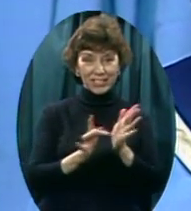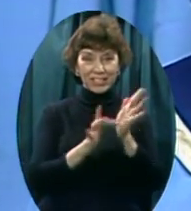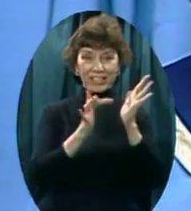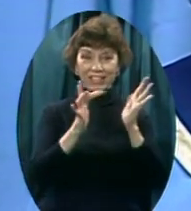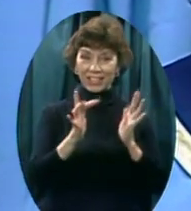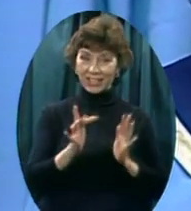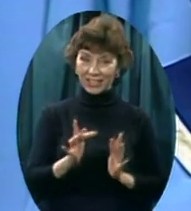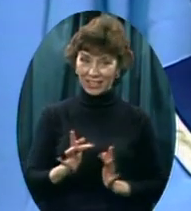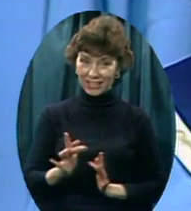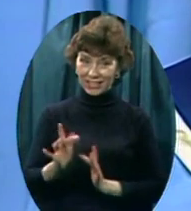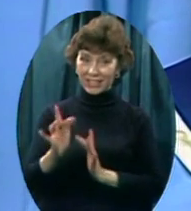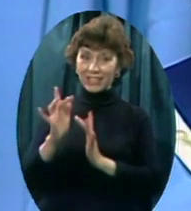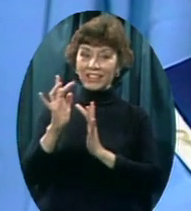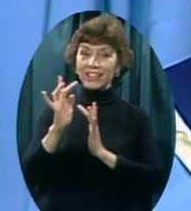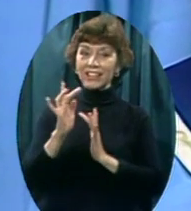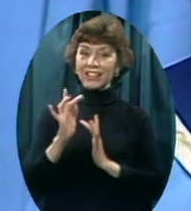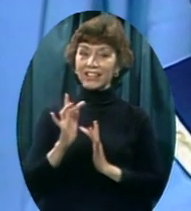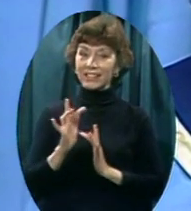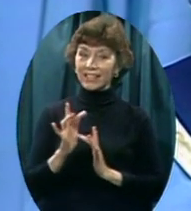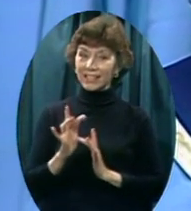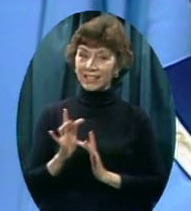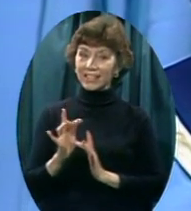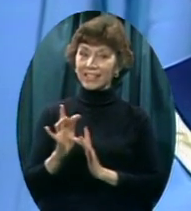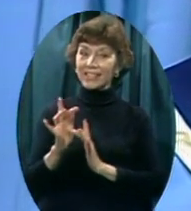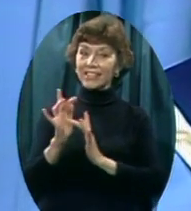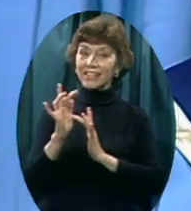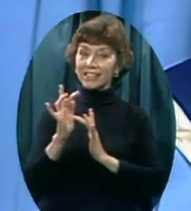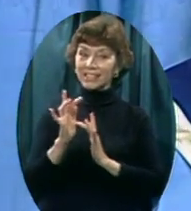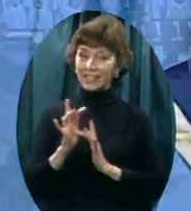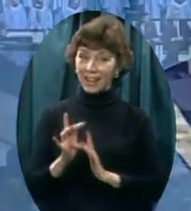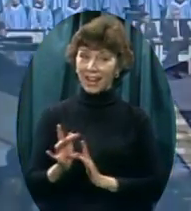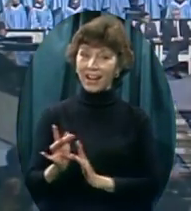Jesus.